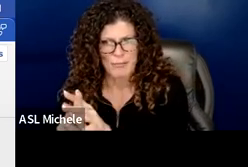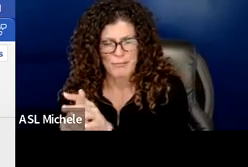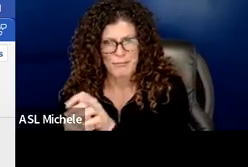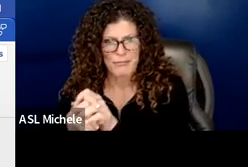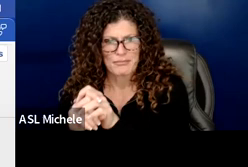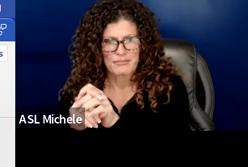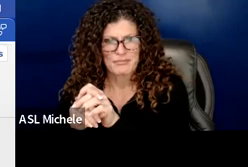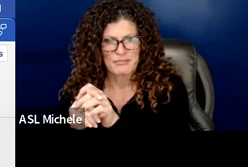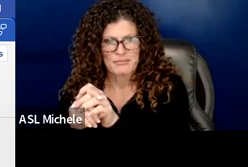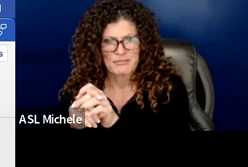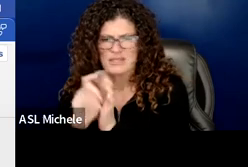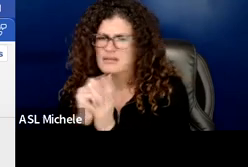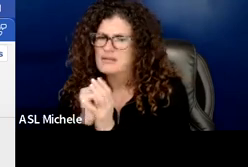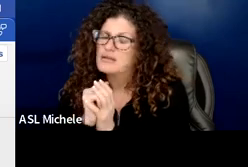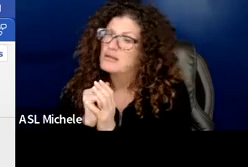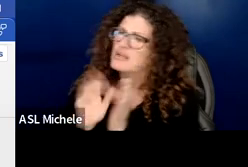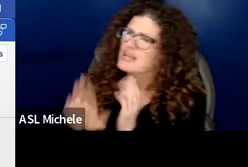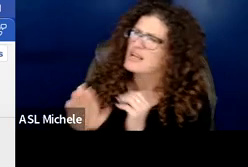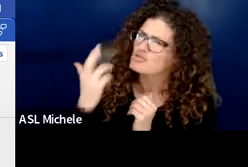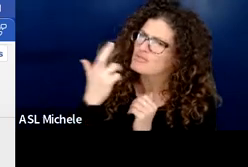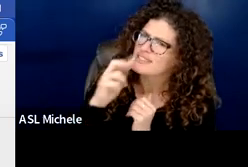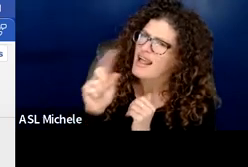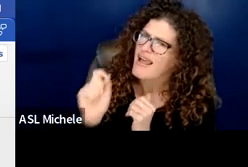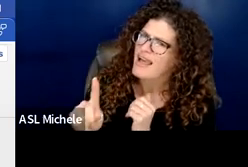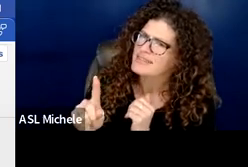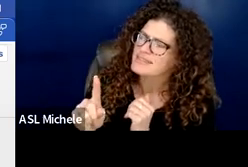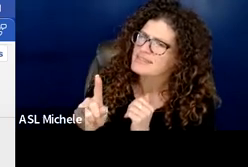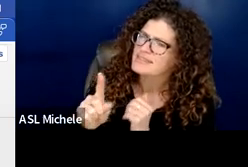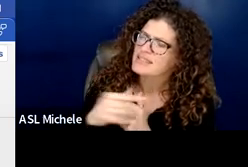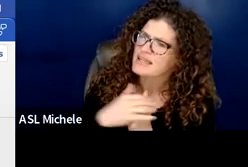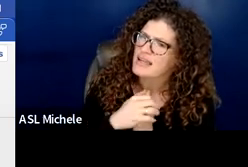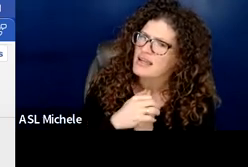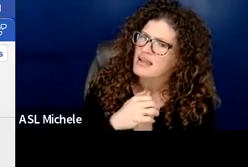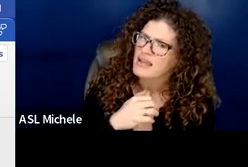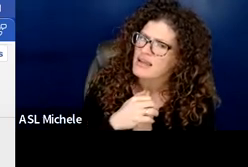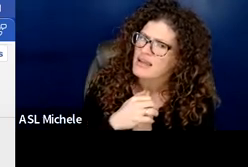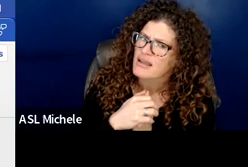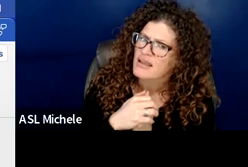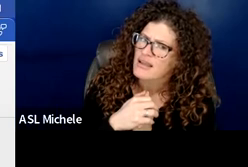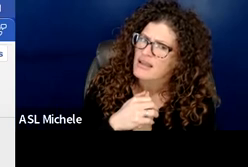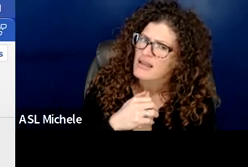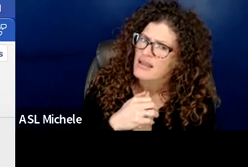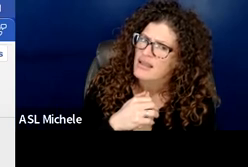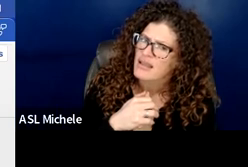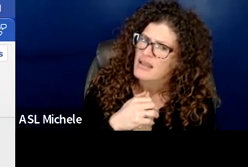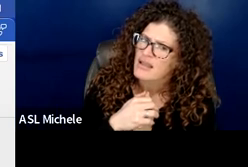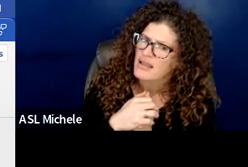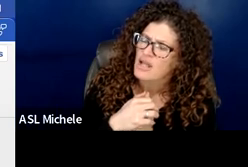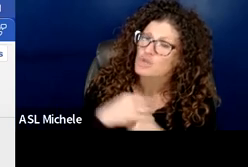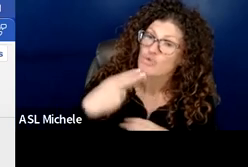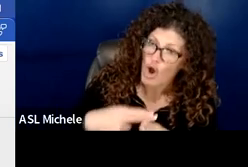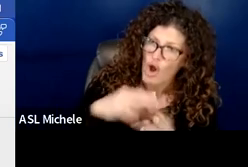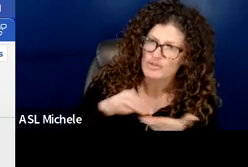the only reason i ask is i i mean i know i've seen documents where the language to call the students multilingual learners